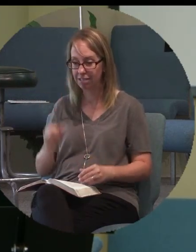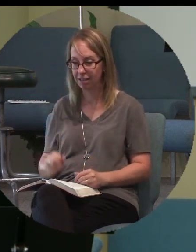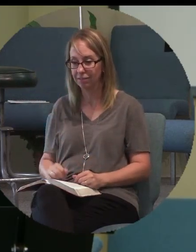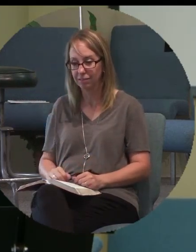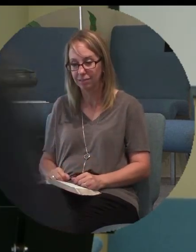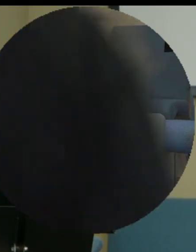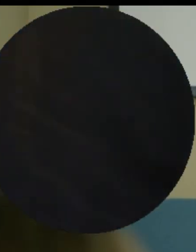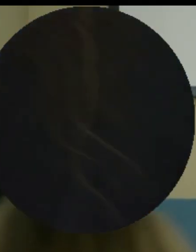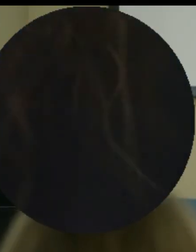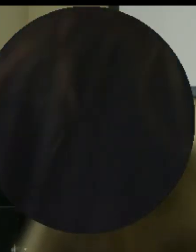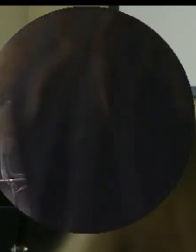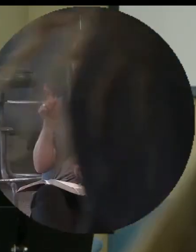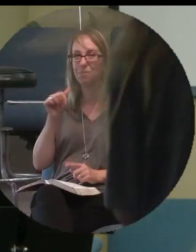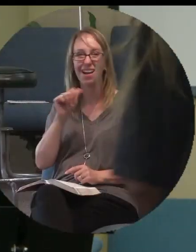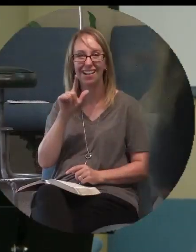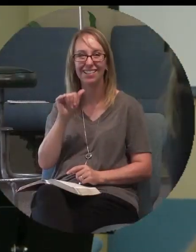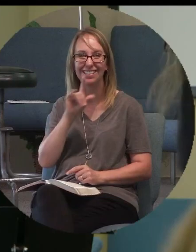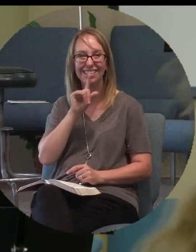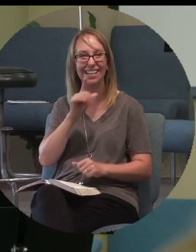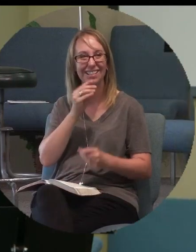But Alicia, it's warm.